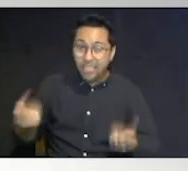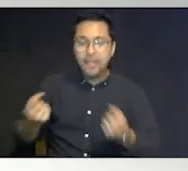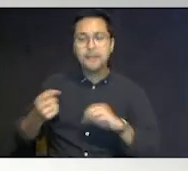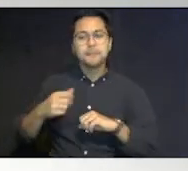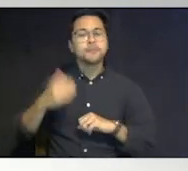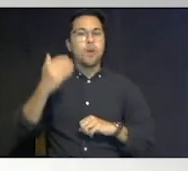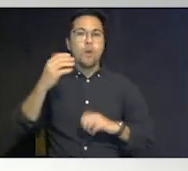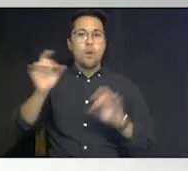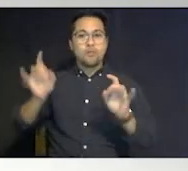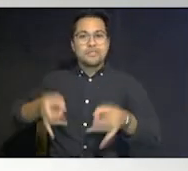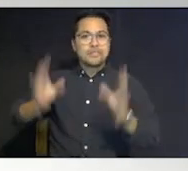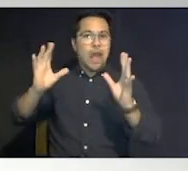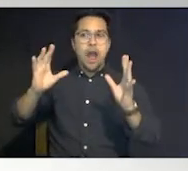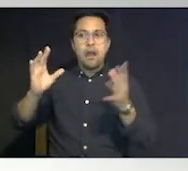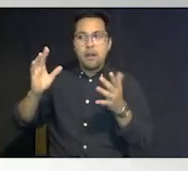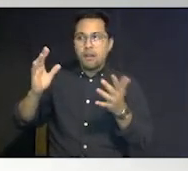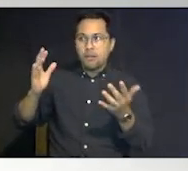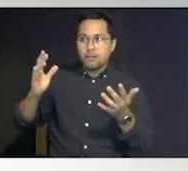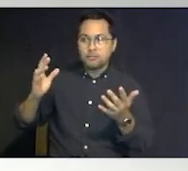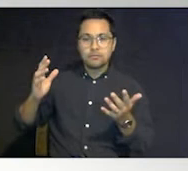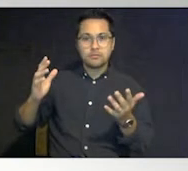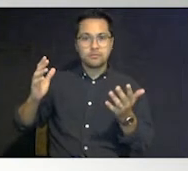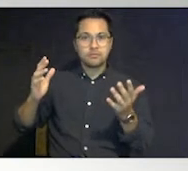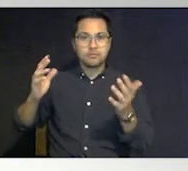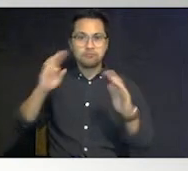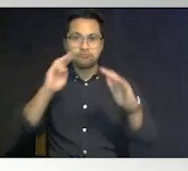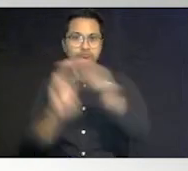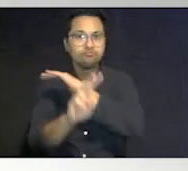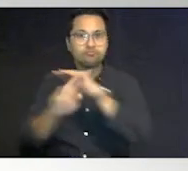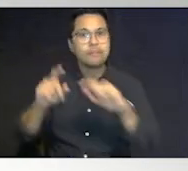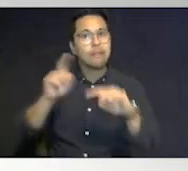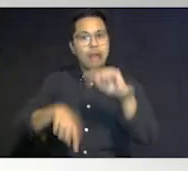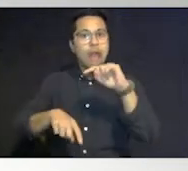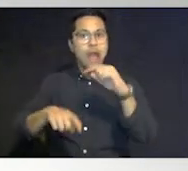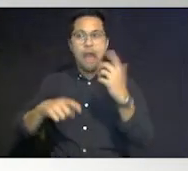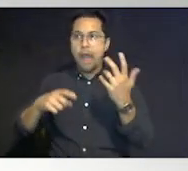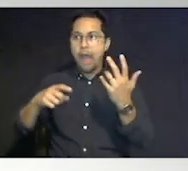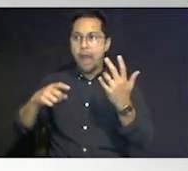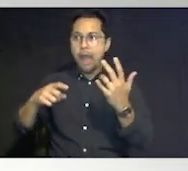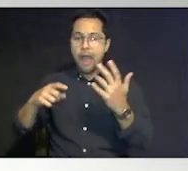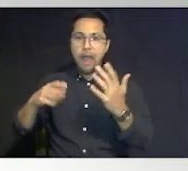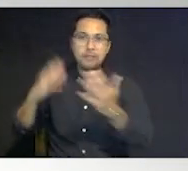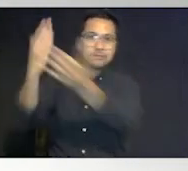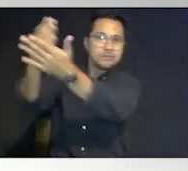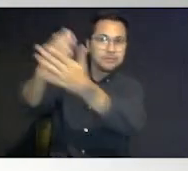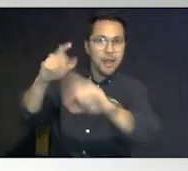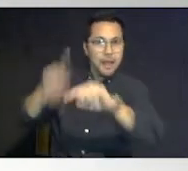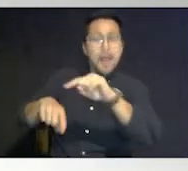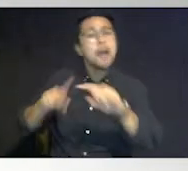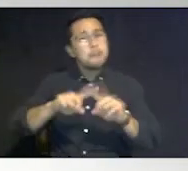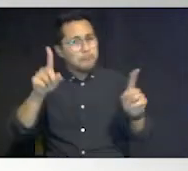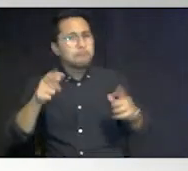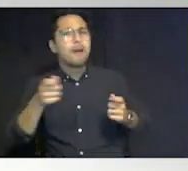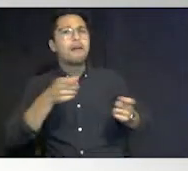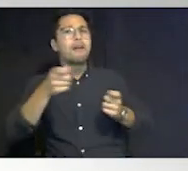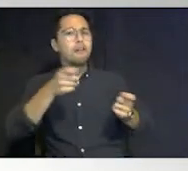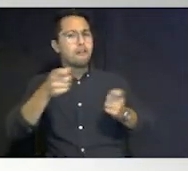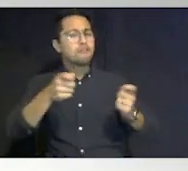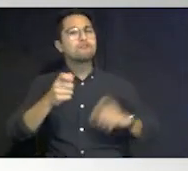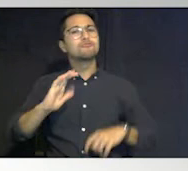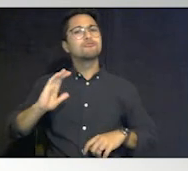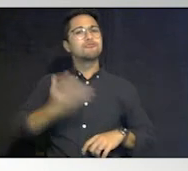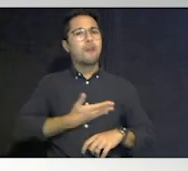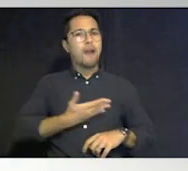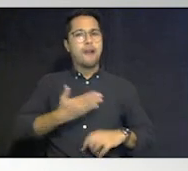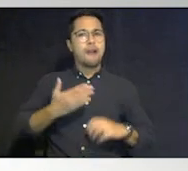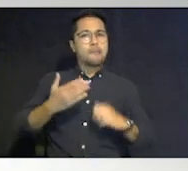there's no stopping them we can have some control over how we look at the risks that we may be facing and